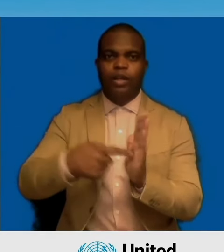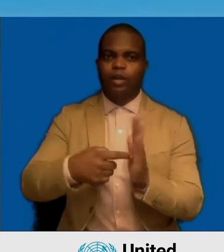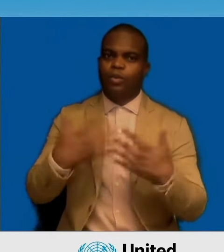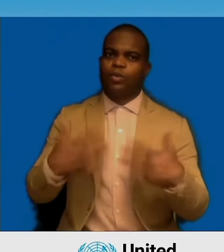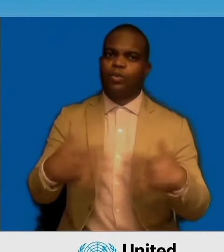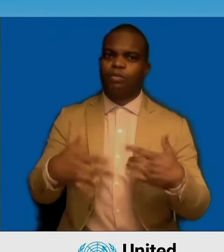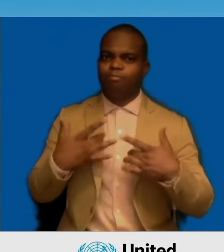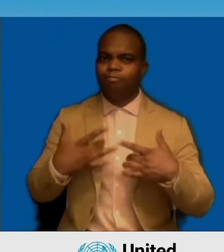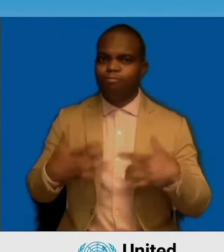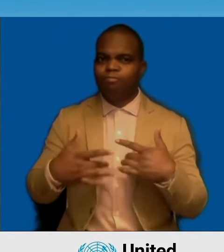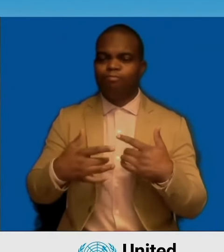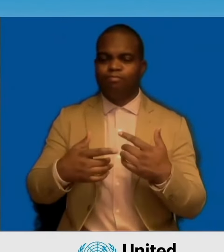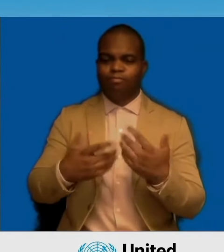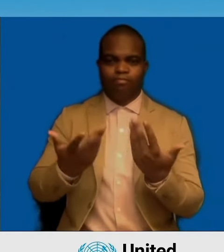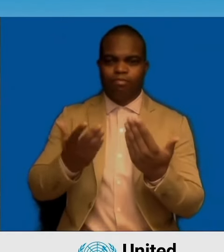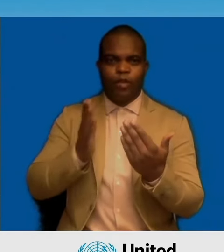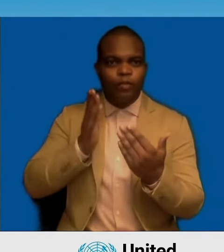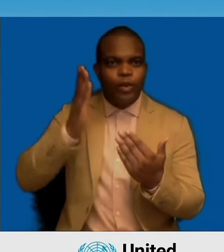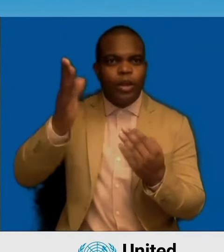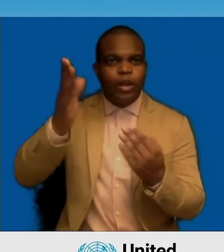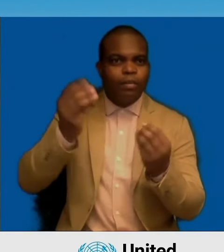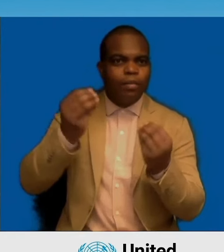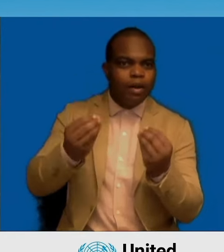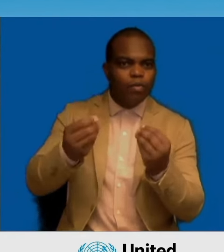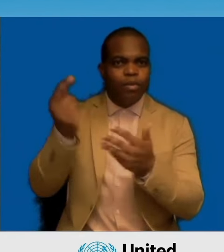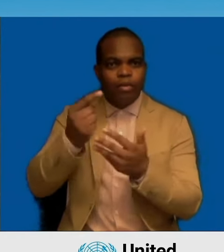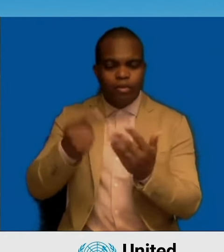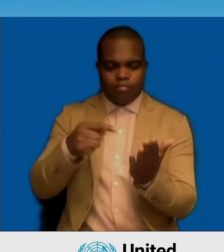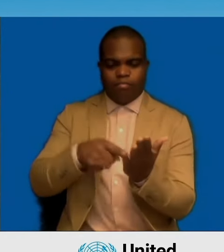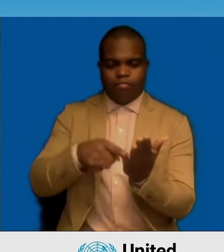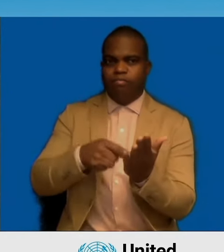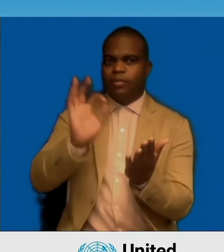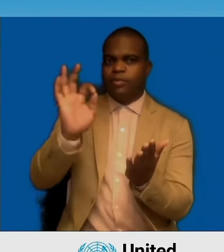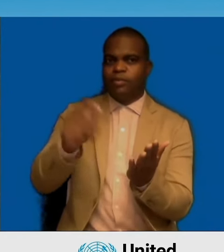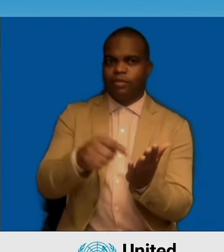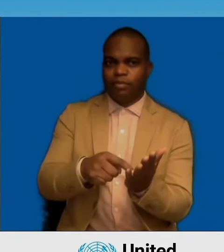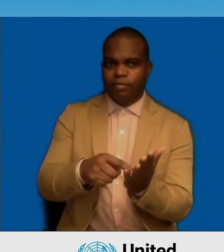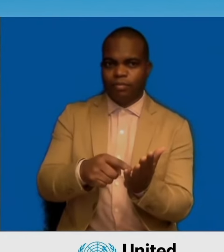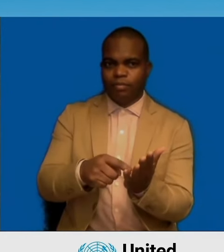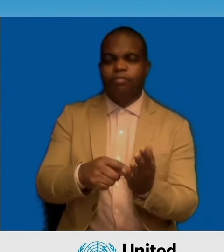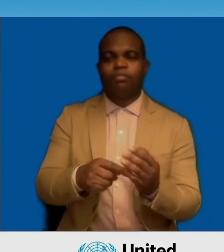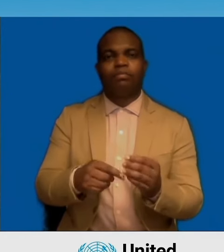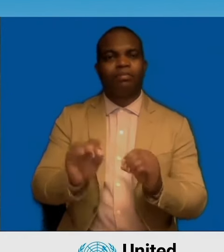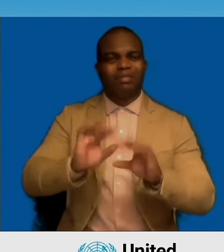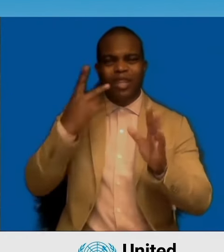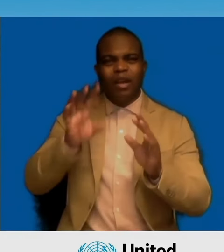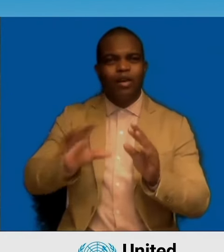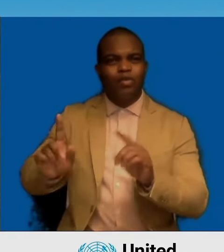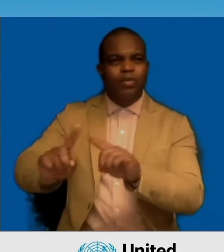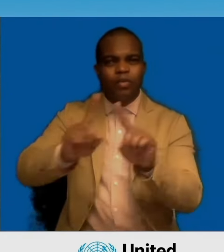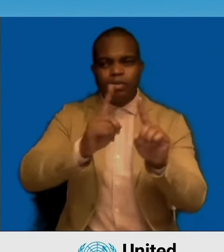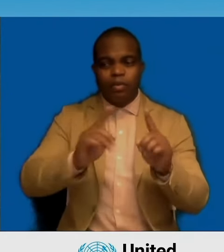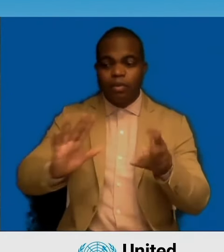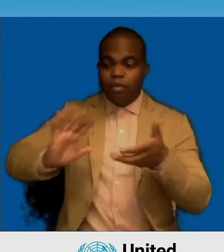of multilateralism to affirm that a better world is possible with the solidarity of nations. The Pact binds us